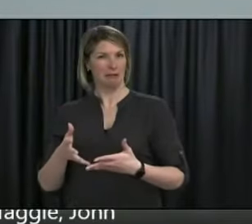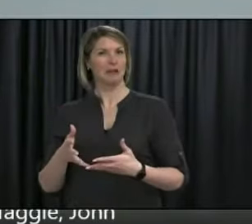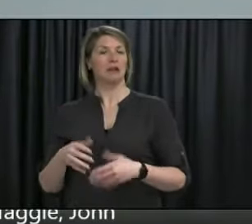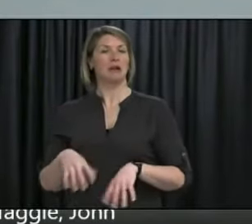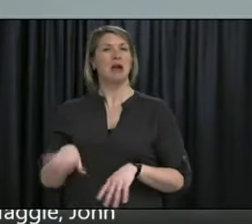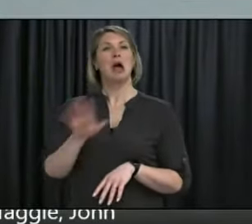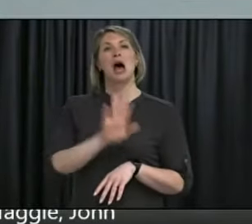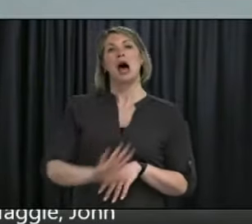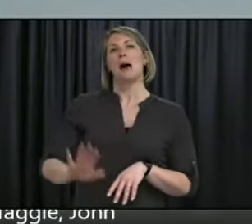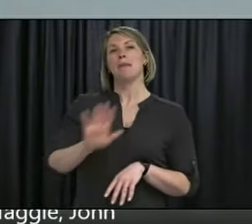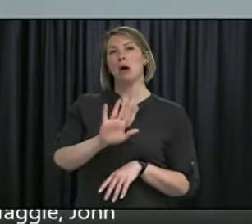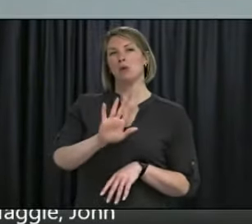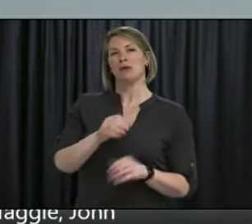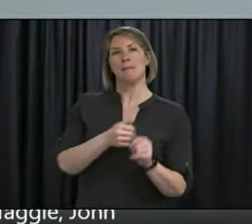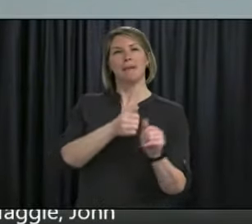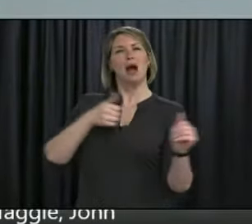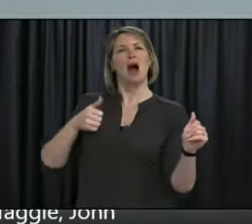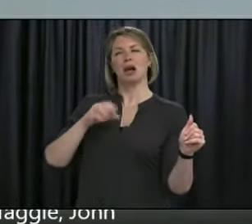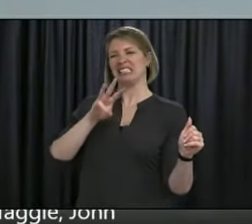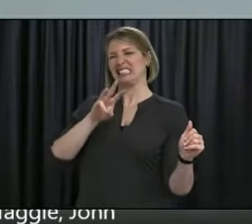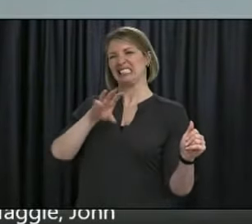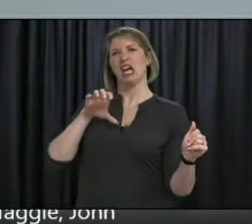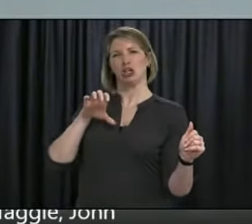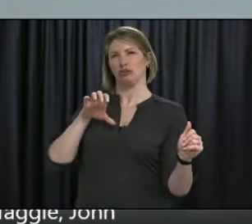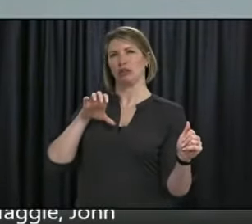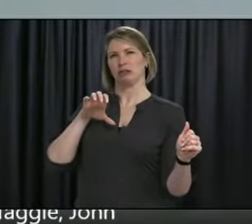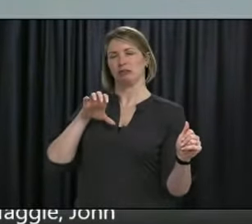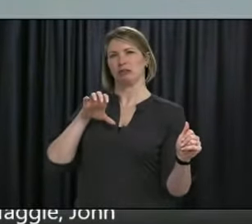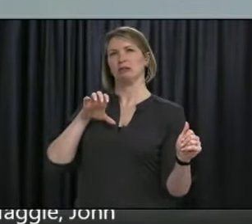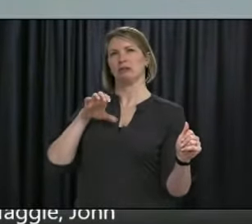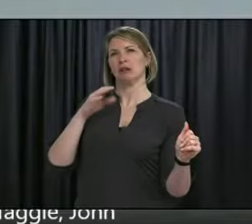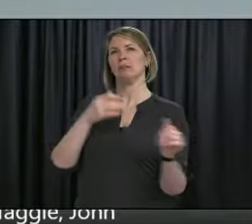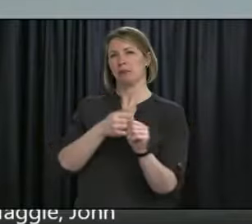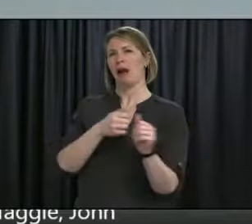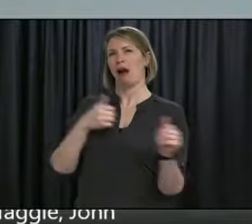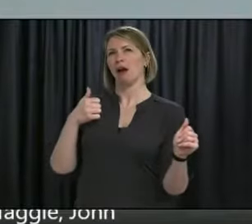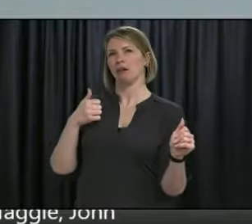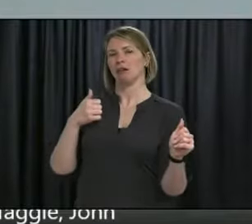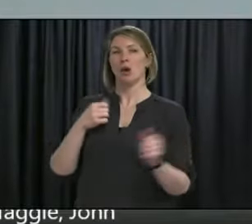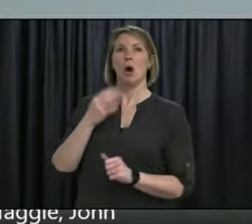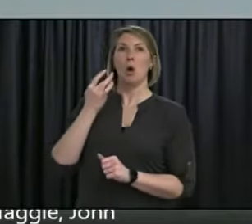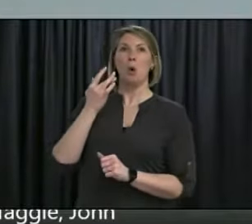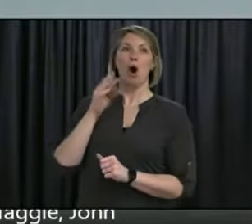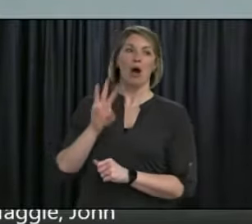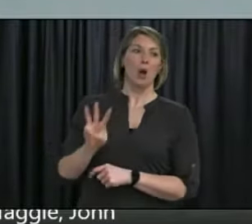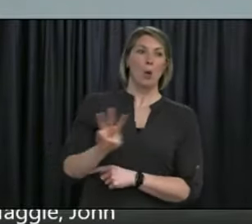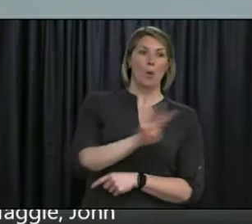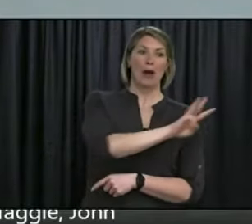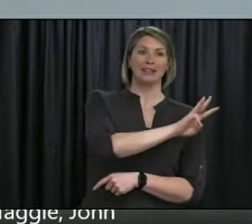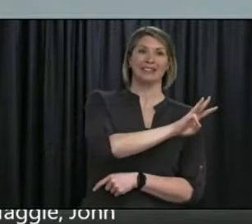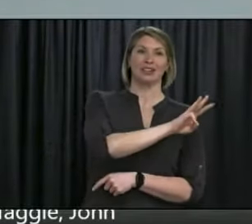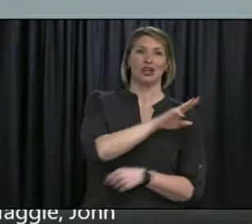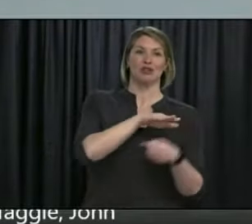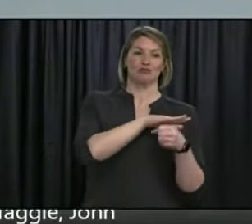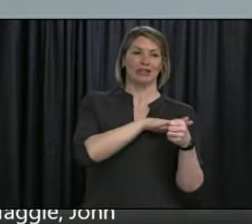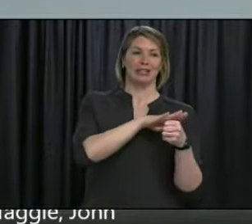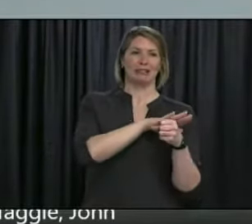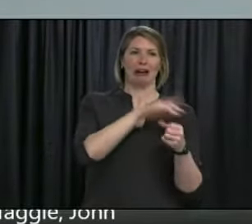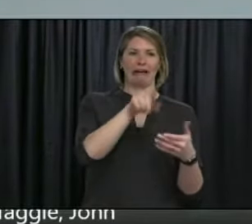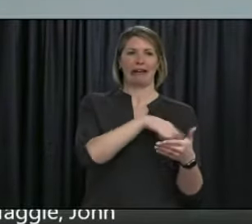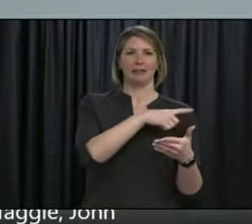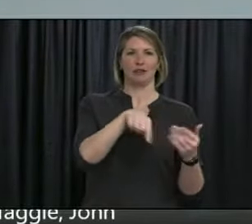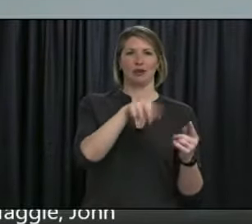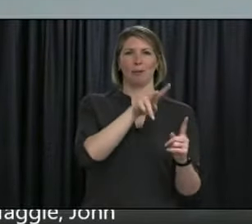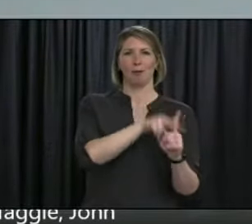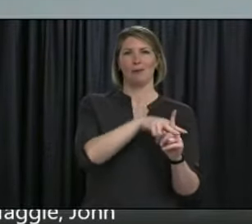behind our target. We've had several clinics, particularly on the western side of the island, cancelled due to weather. We're expecting